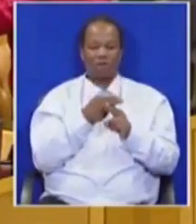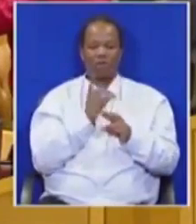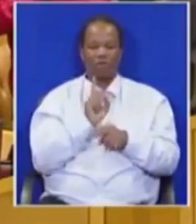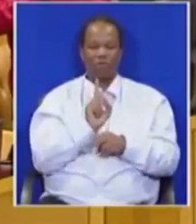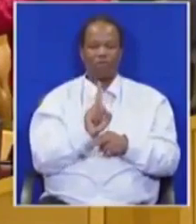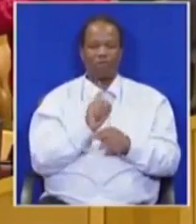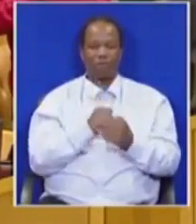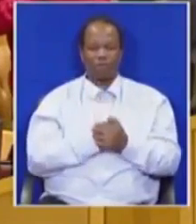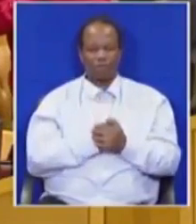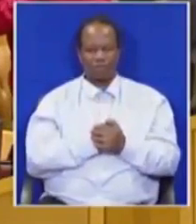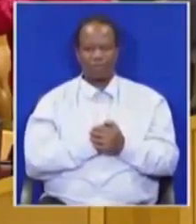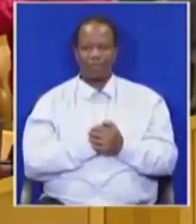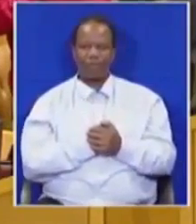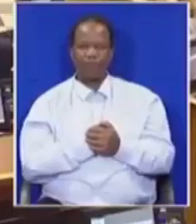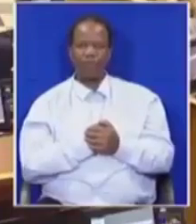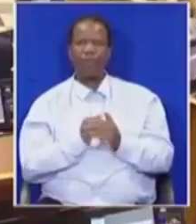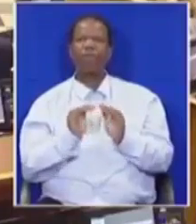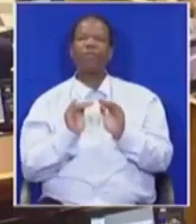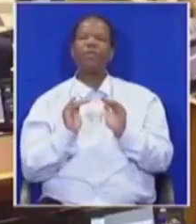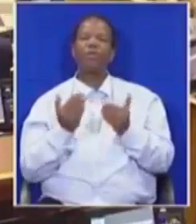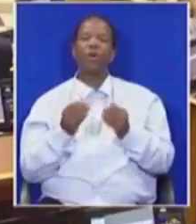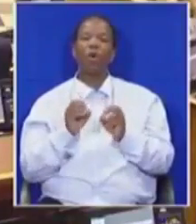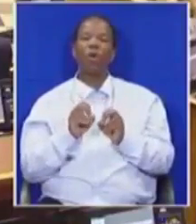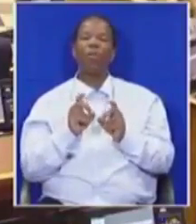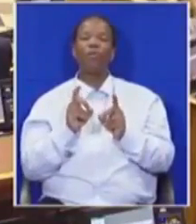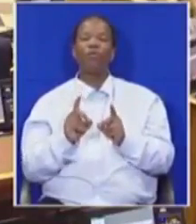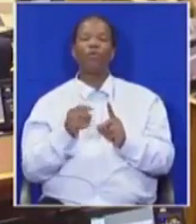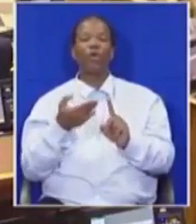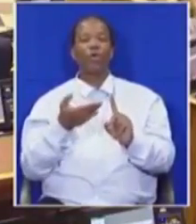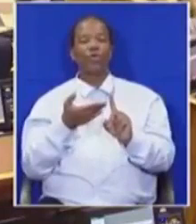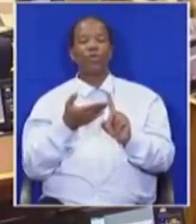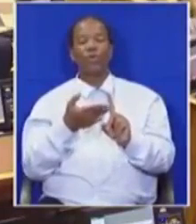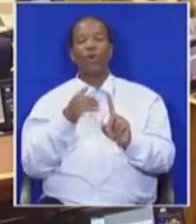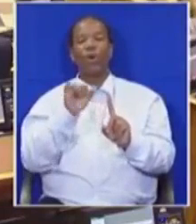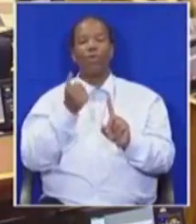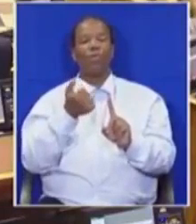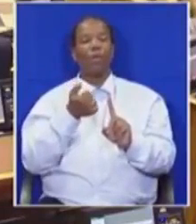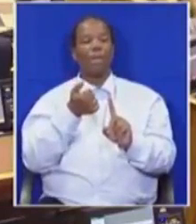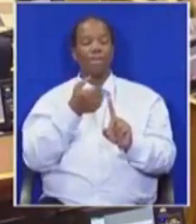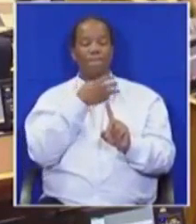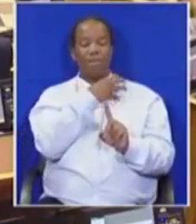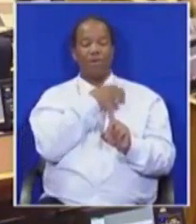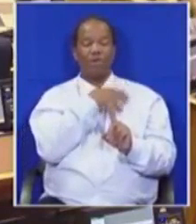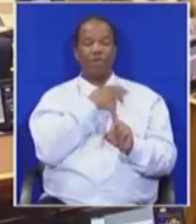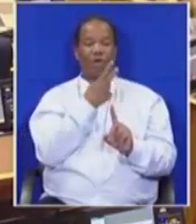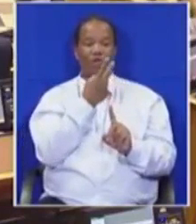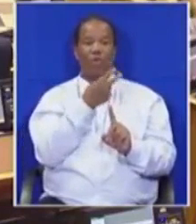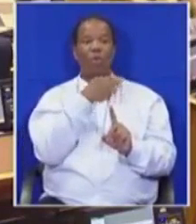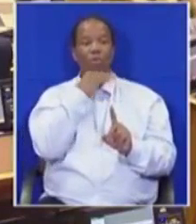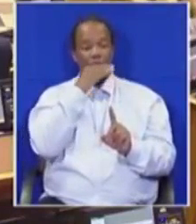I take this opportunity to congratulate the Minister for his new portfolio.